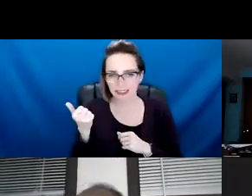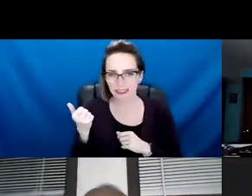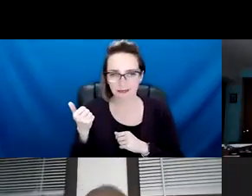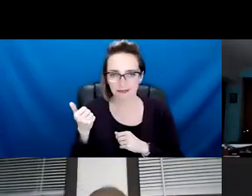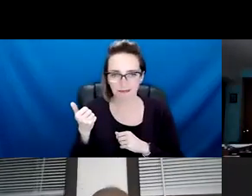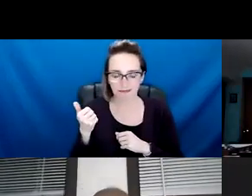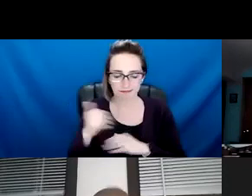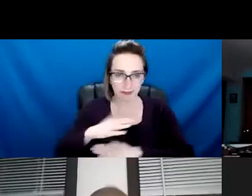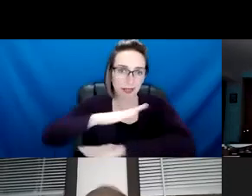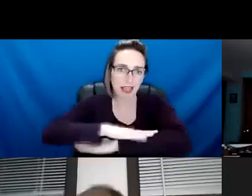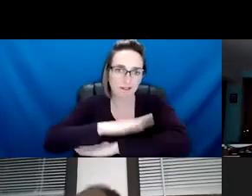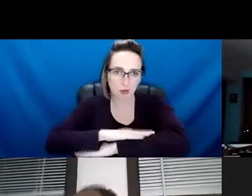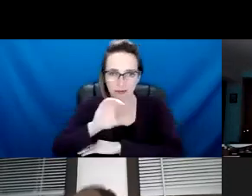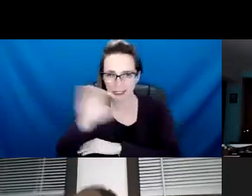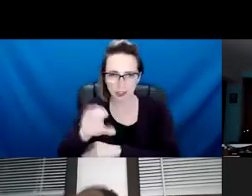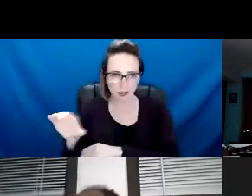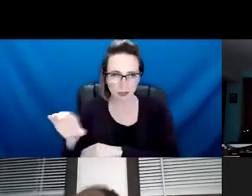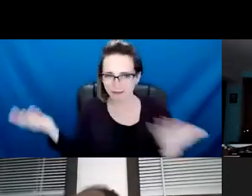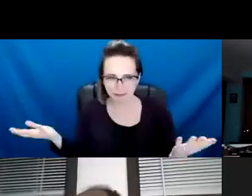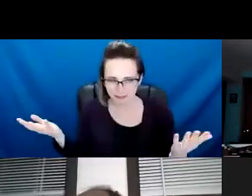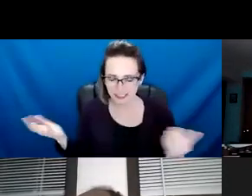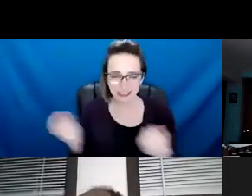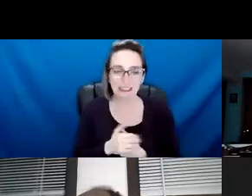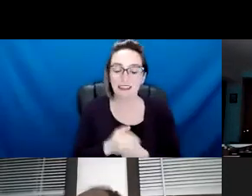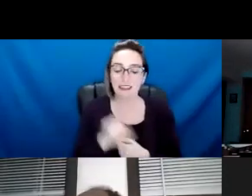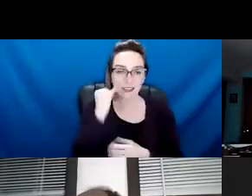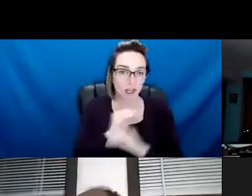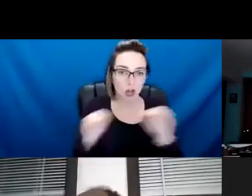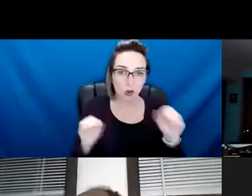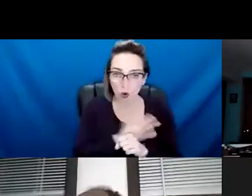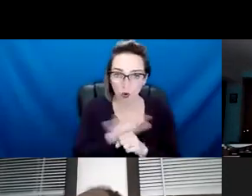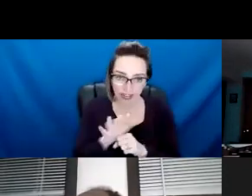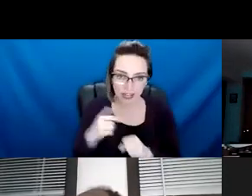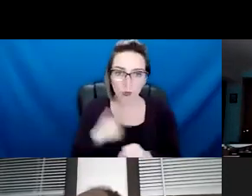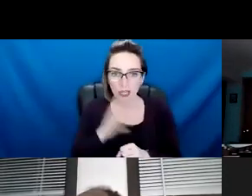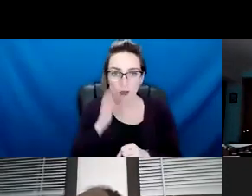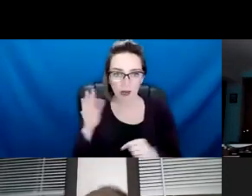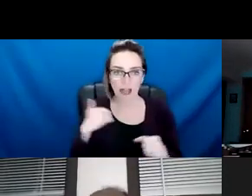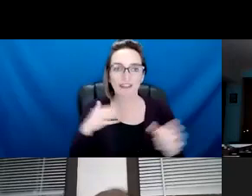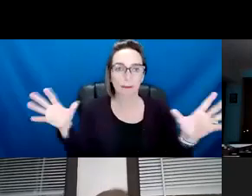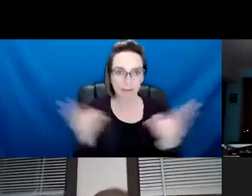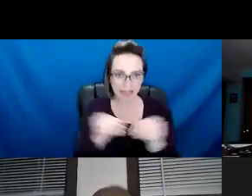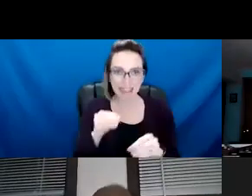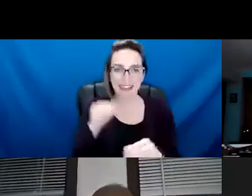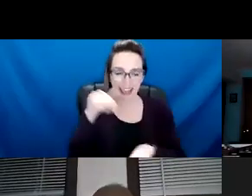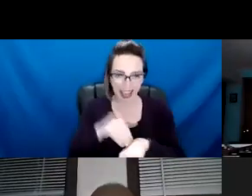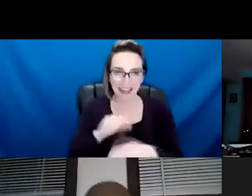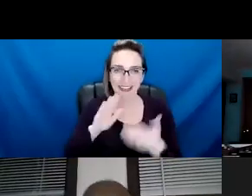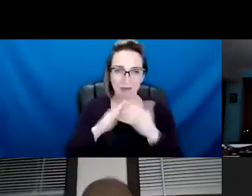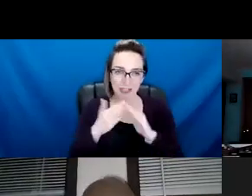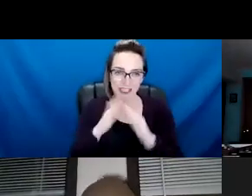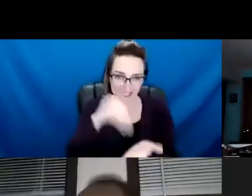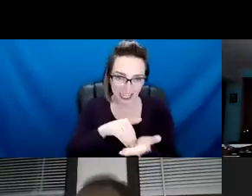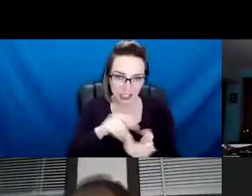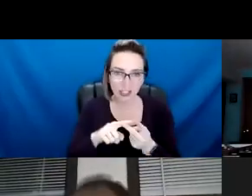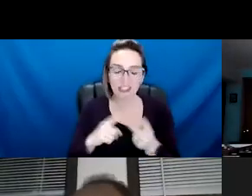Um, and, and in a pre- or post-COVID realm, we would likely be meeting, um, in a community center, or